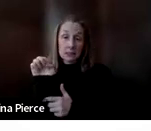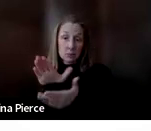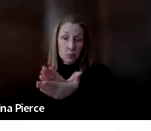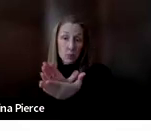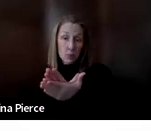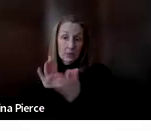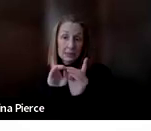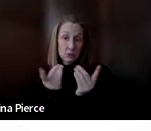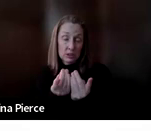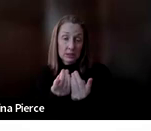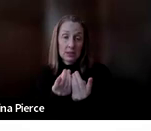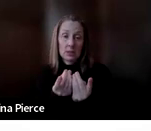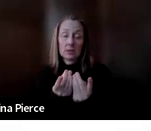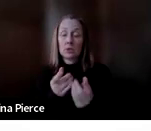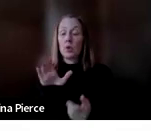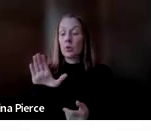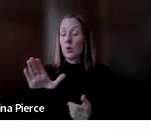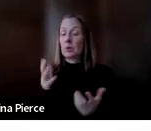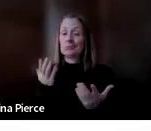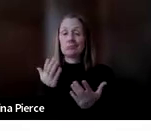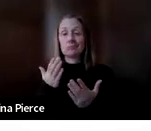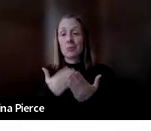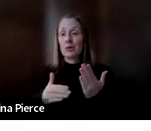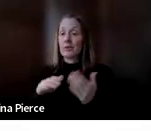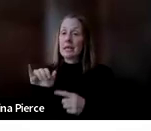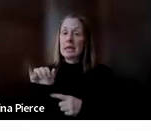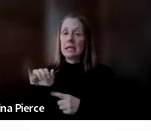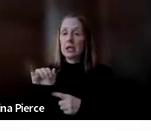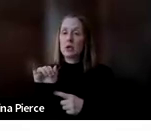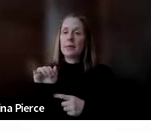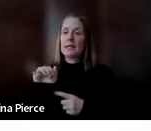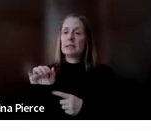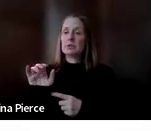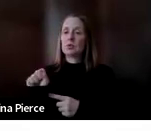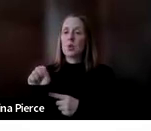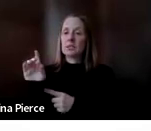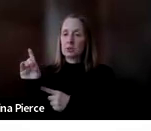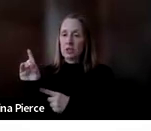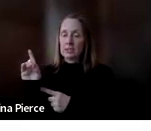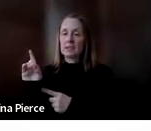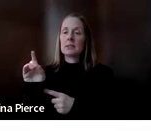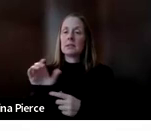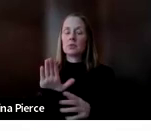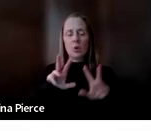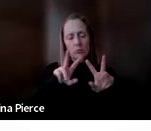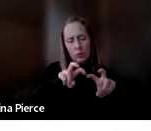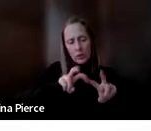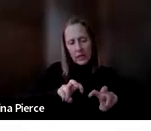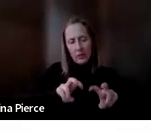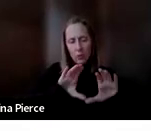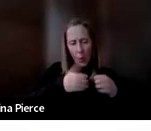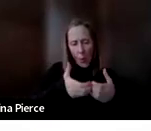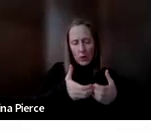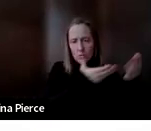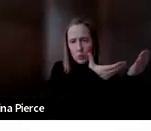part of your intermediate school district, and you are looking at one of our course content areas to